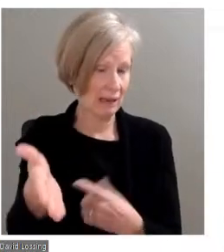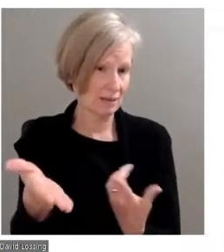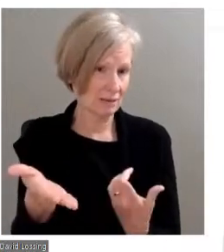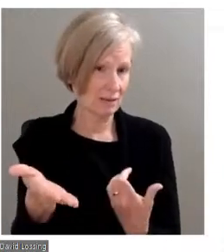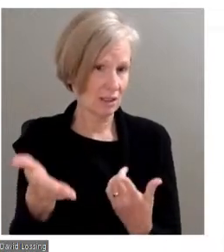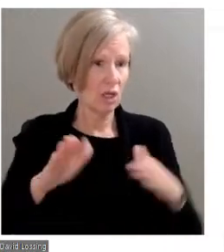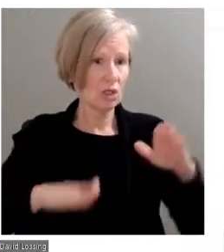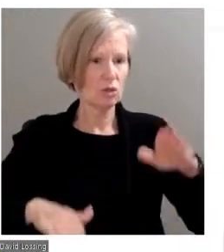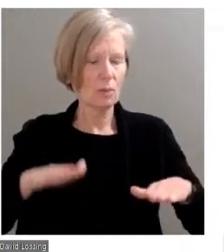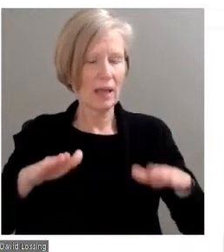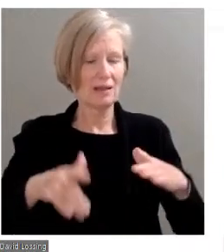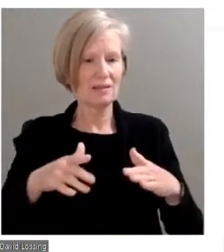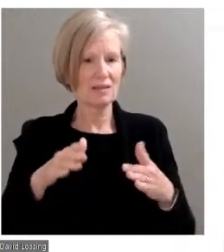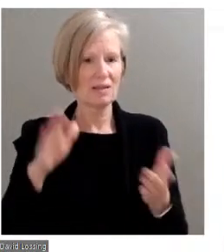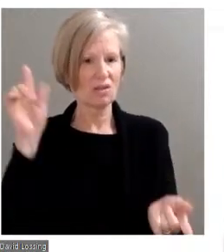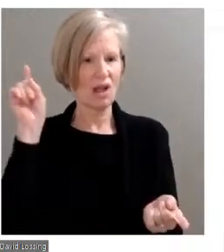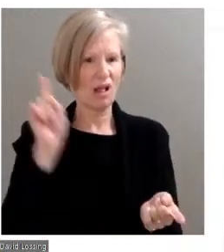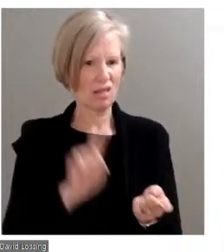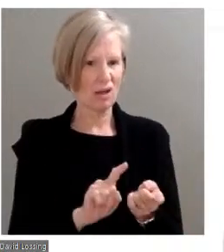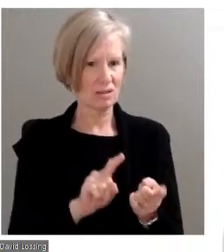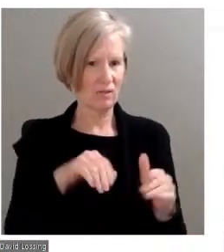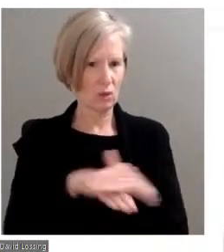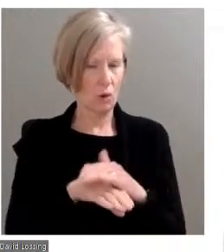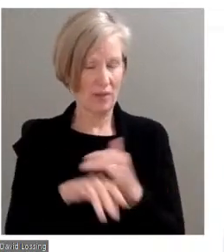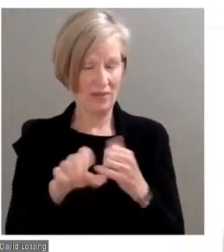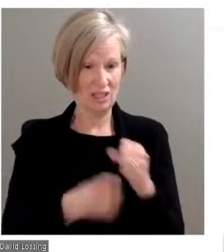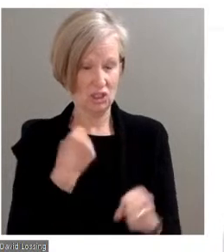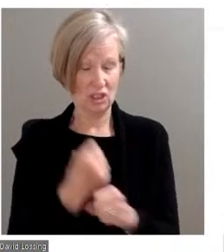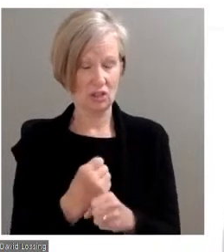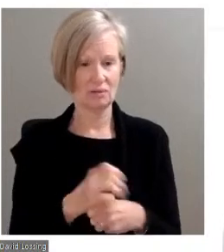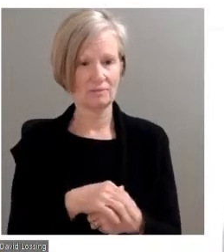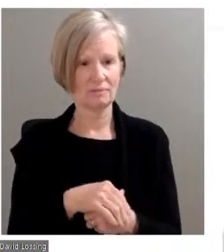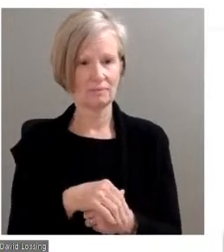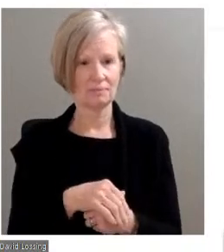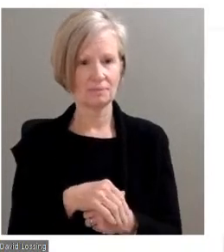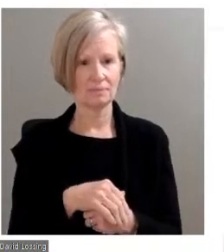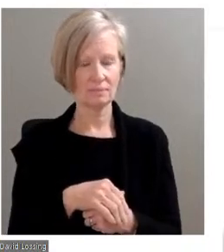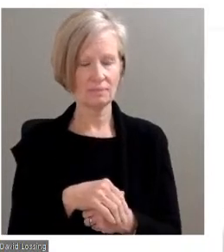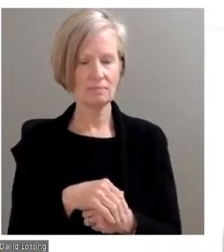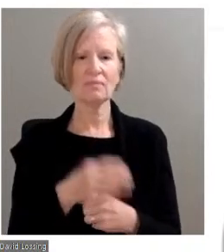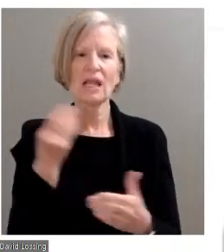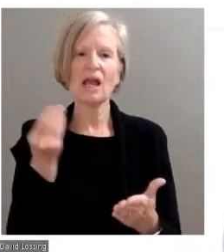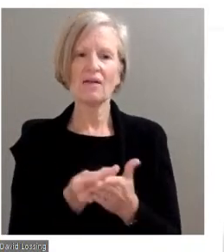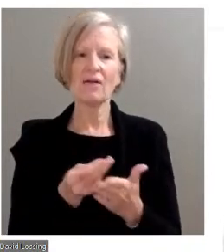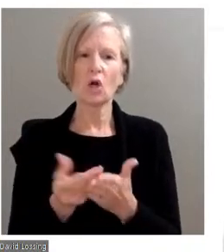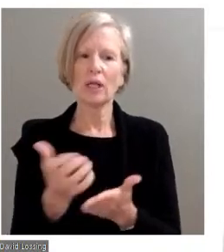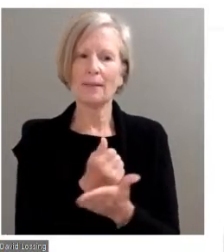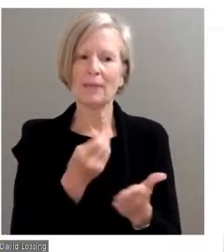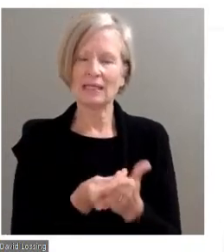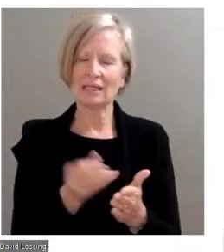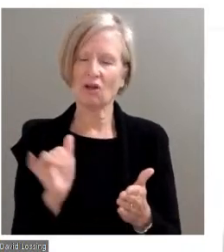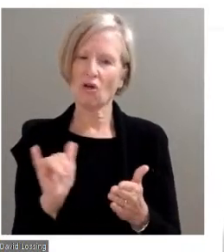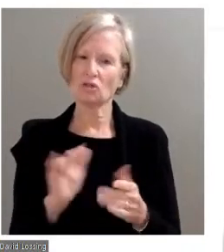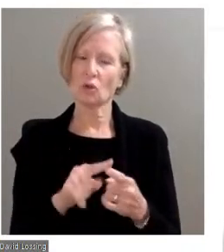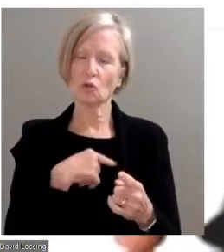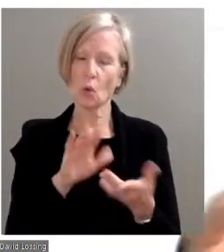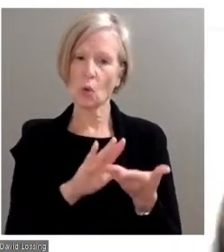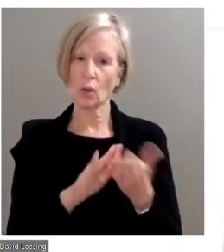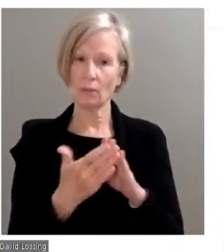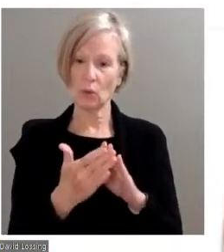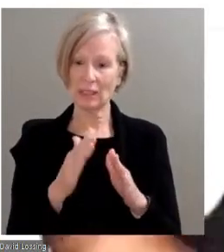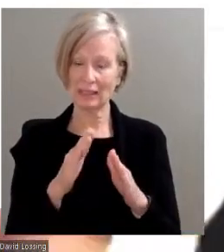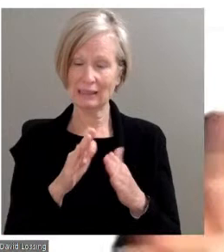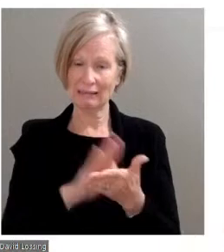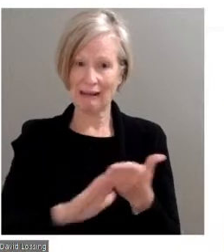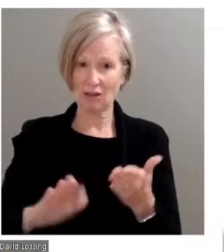the loss of enrollment this year that we've seen. You know, and funding is always a big part of this too. So community colleges are funded with